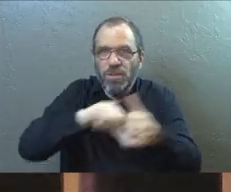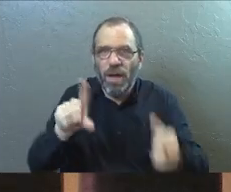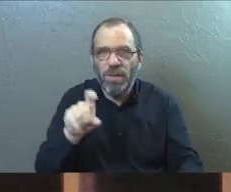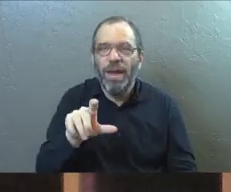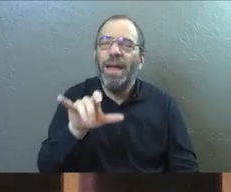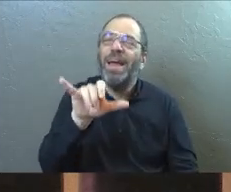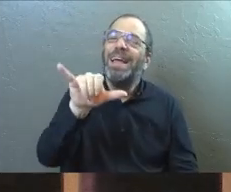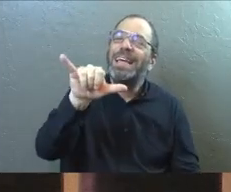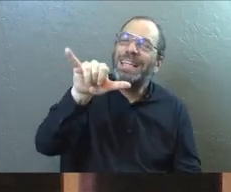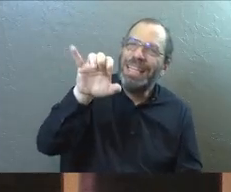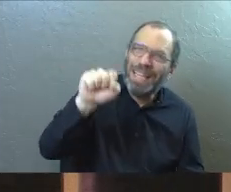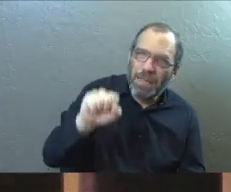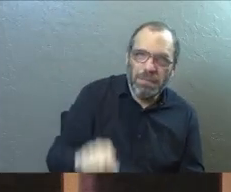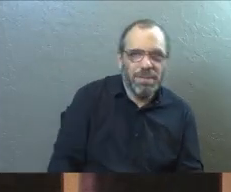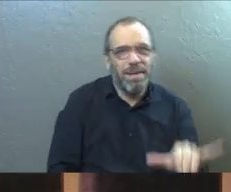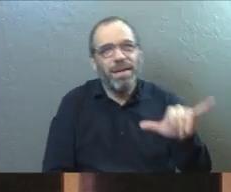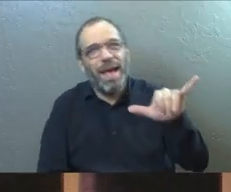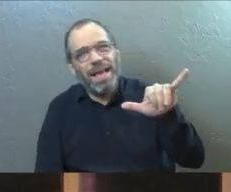Yes.